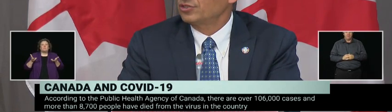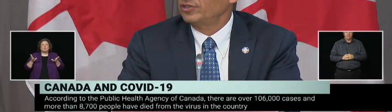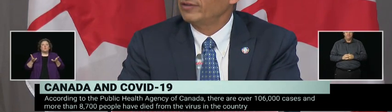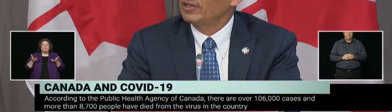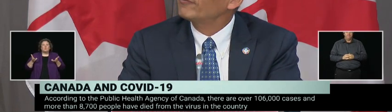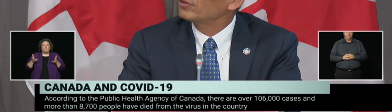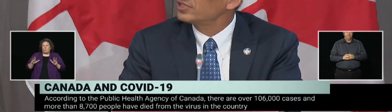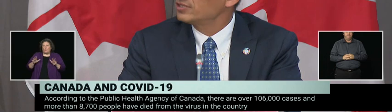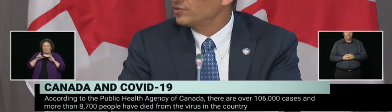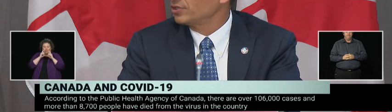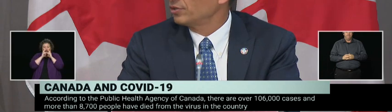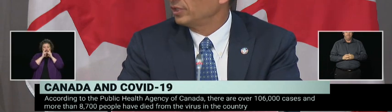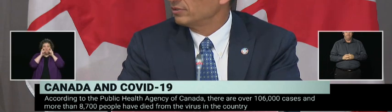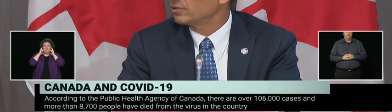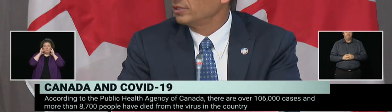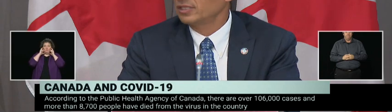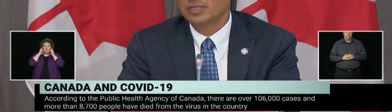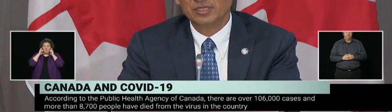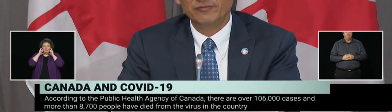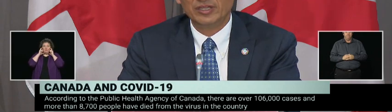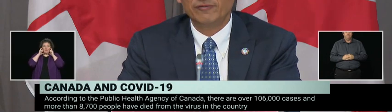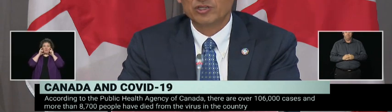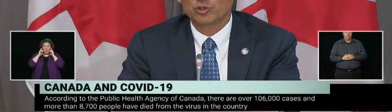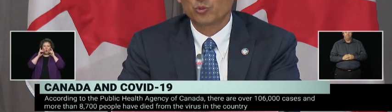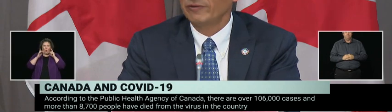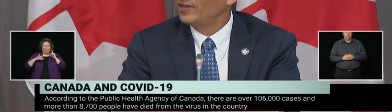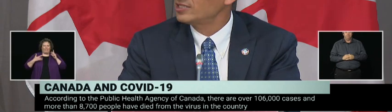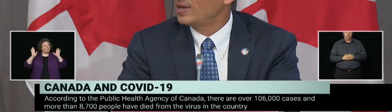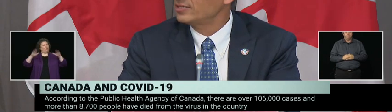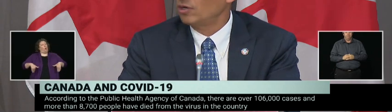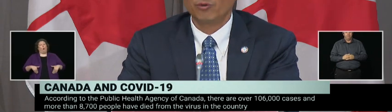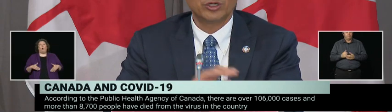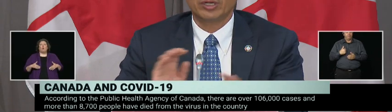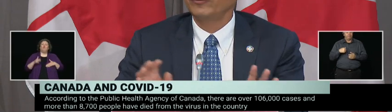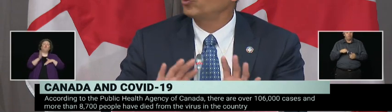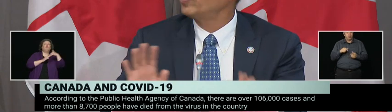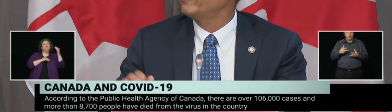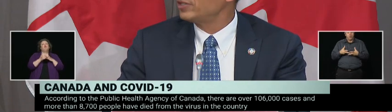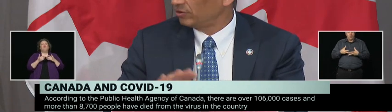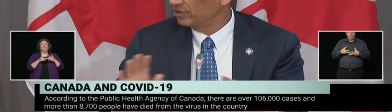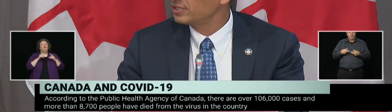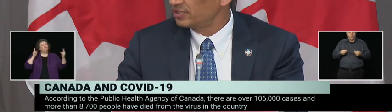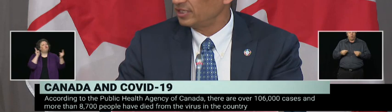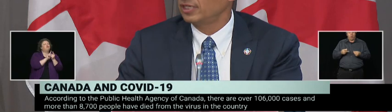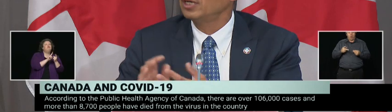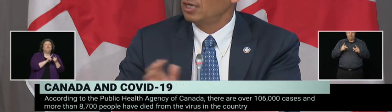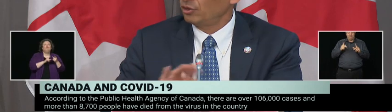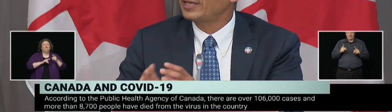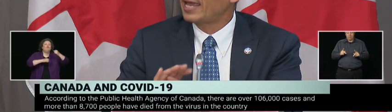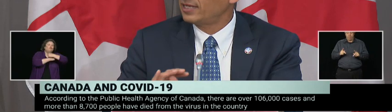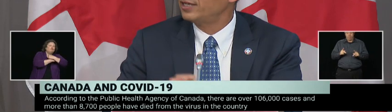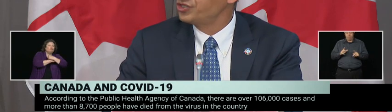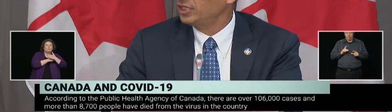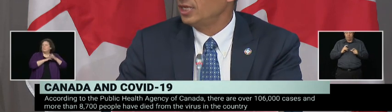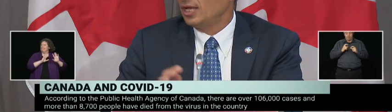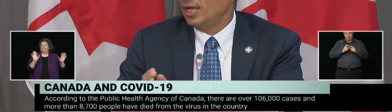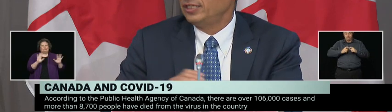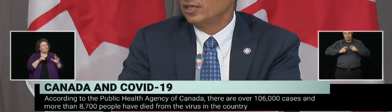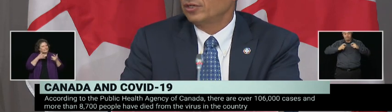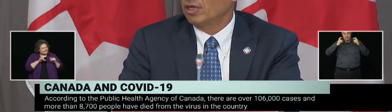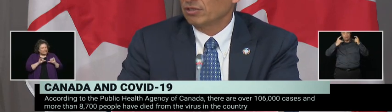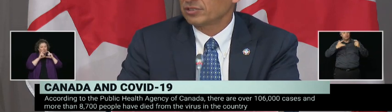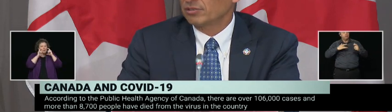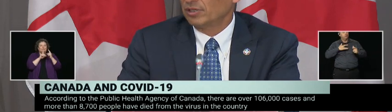to sort of give that false sense of security. So that if individuals wear face masks, oh, we don't have to worry about physical distancing, good hand hygiene.